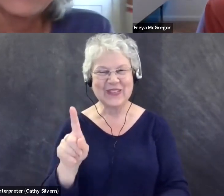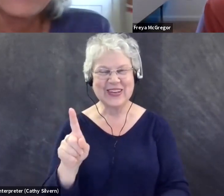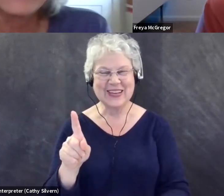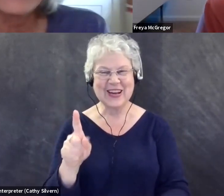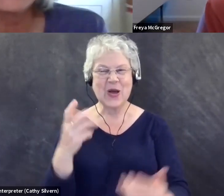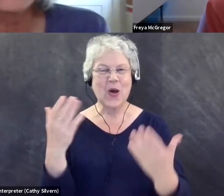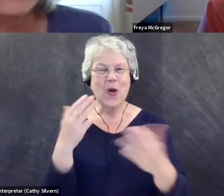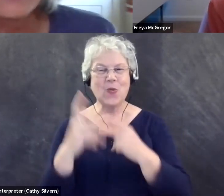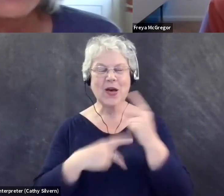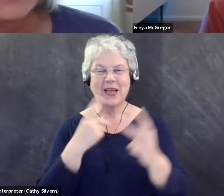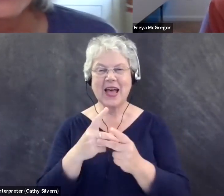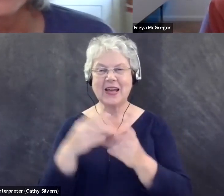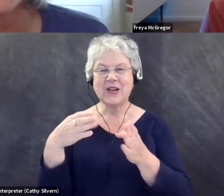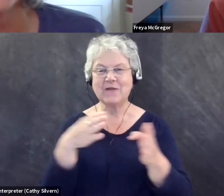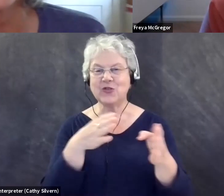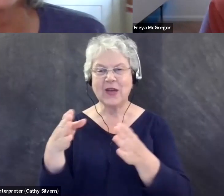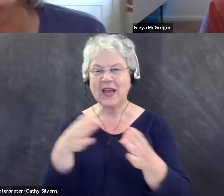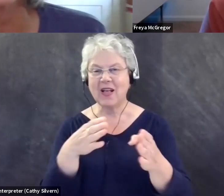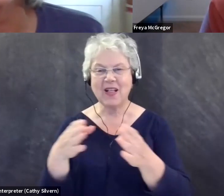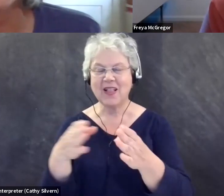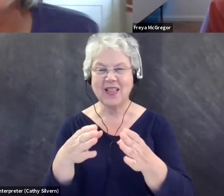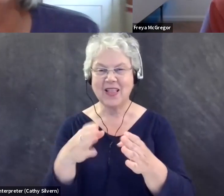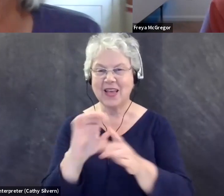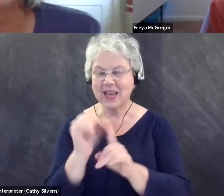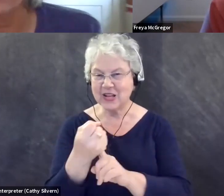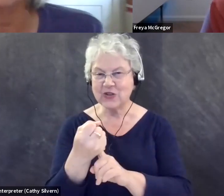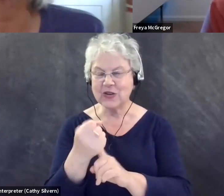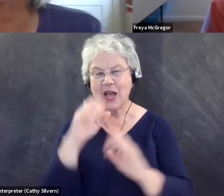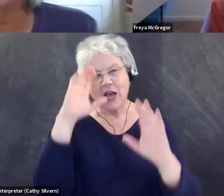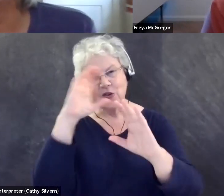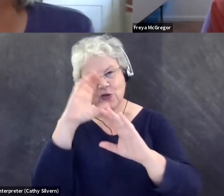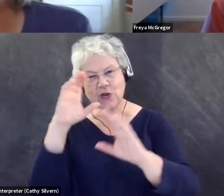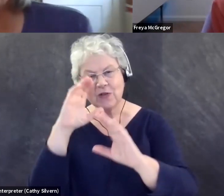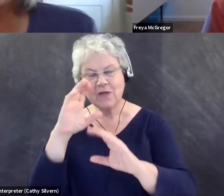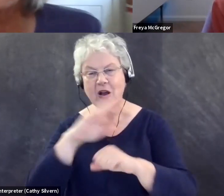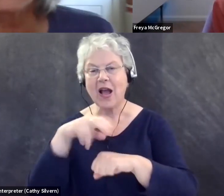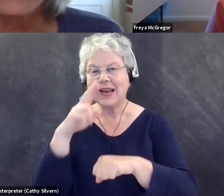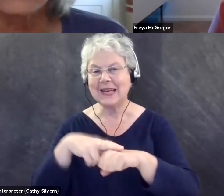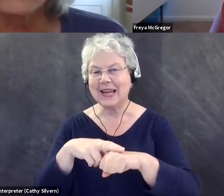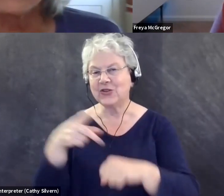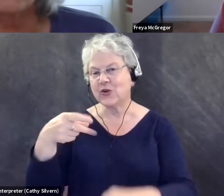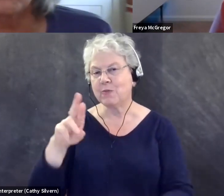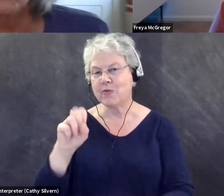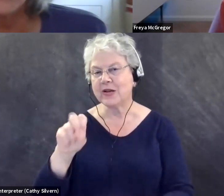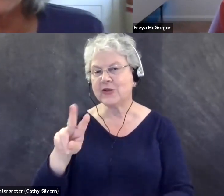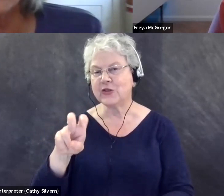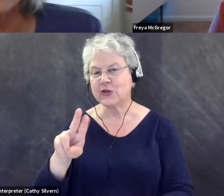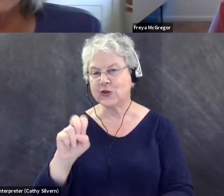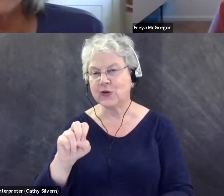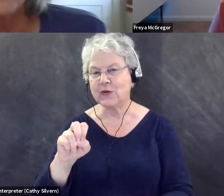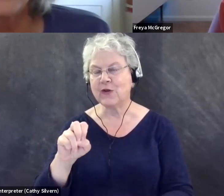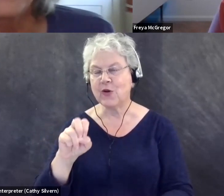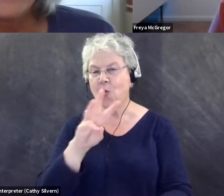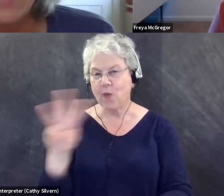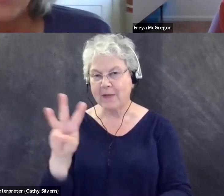trail conditions and accessibility information do you look for on nature preserve websites? All right. Um, well,